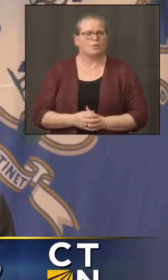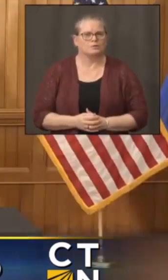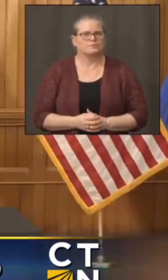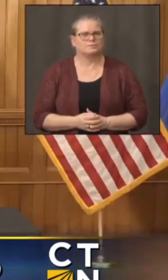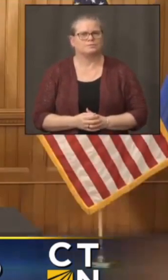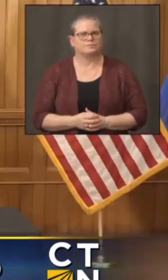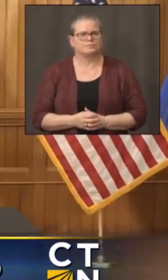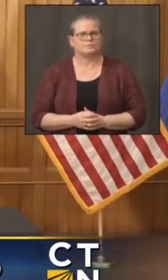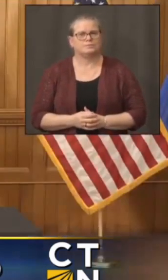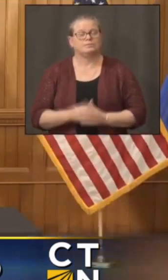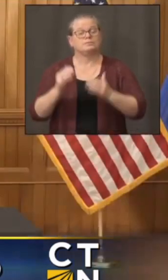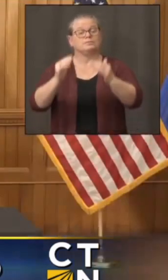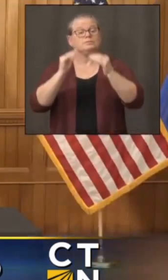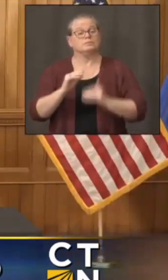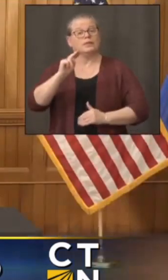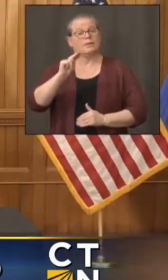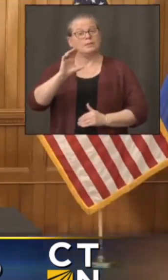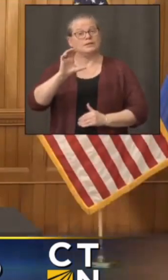nbc connecticut